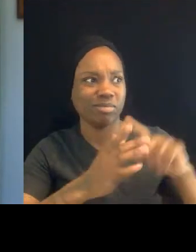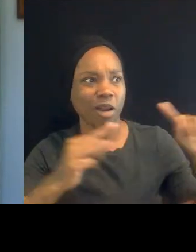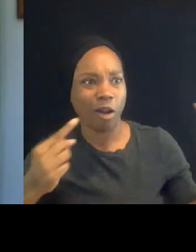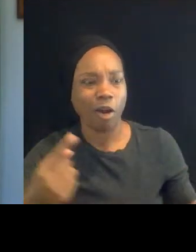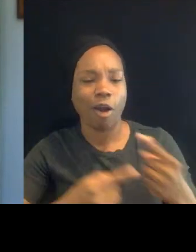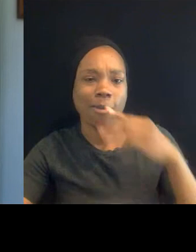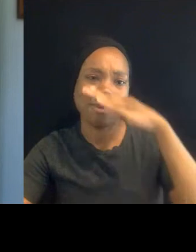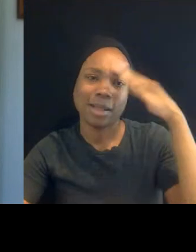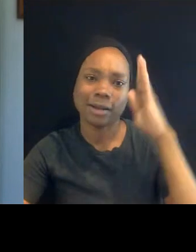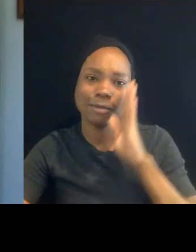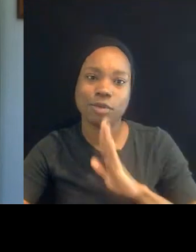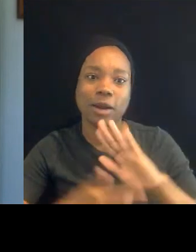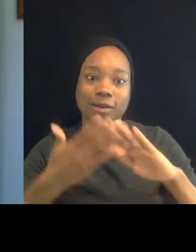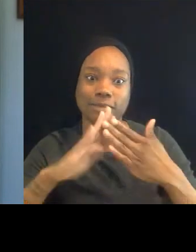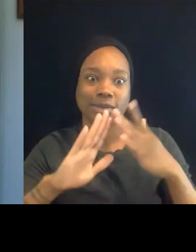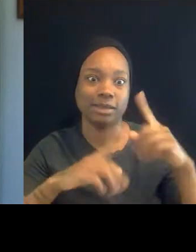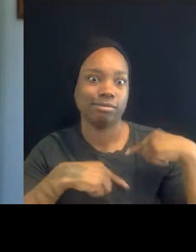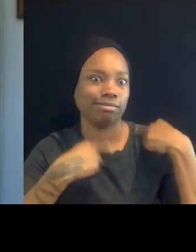you know, this one individual conviction,